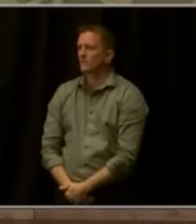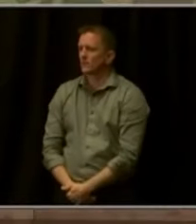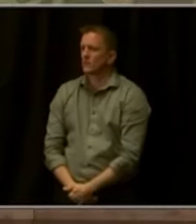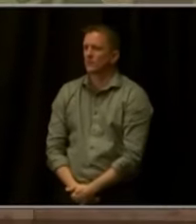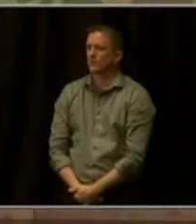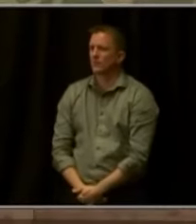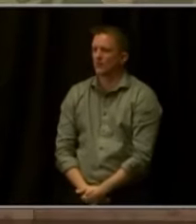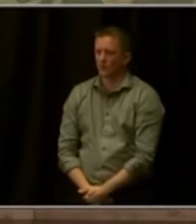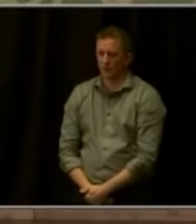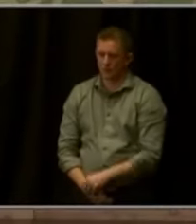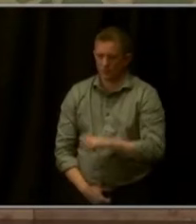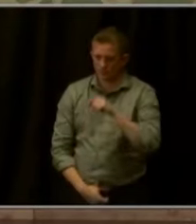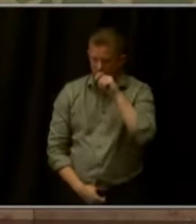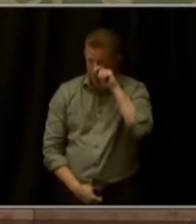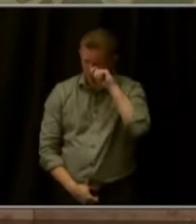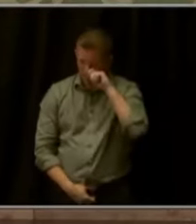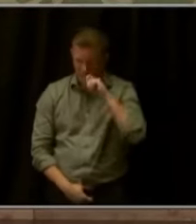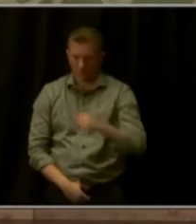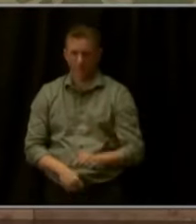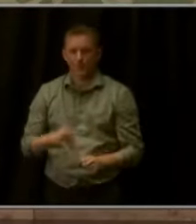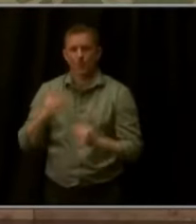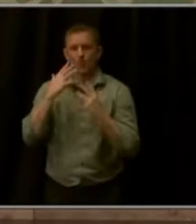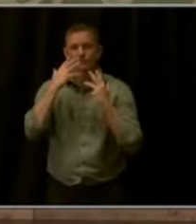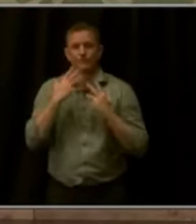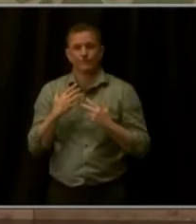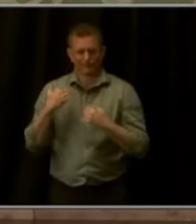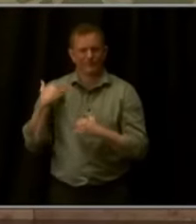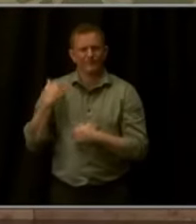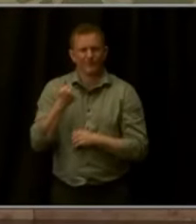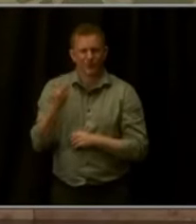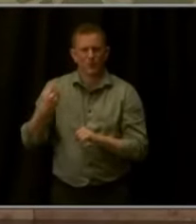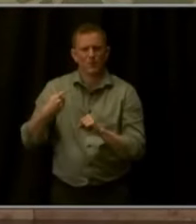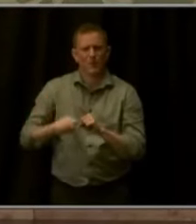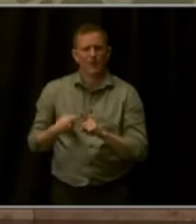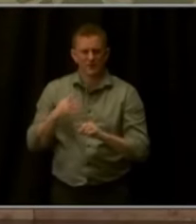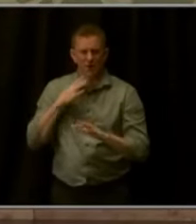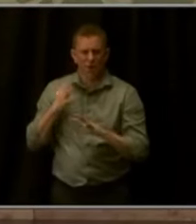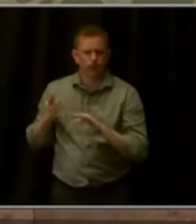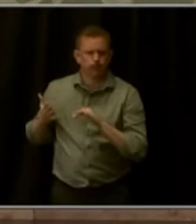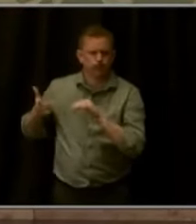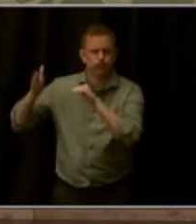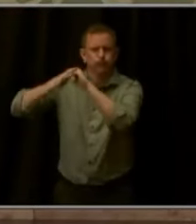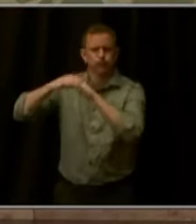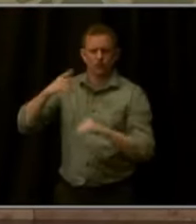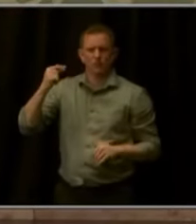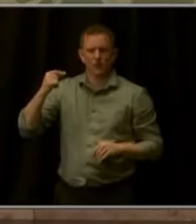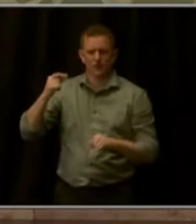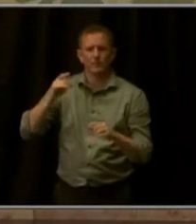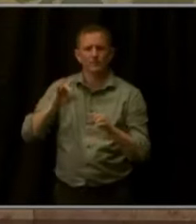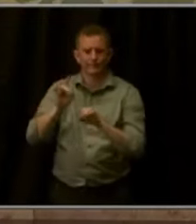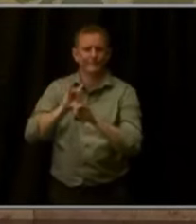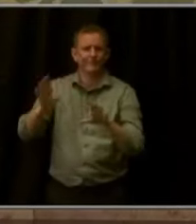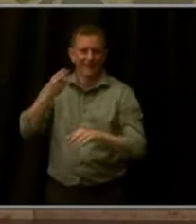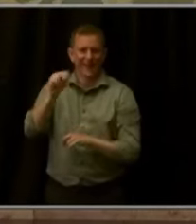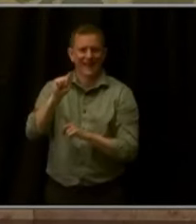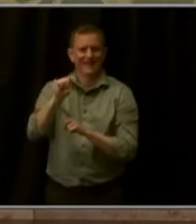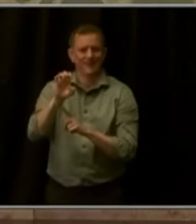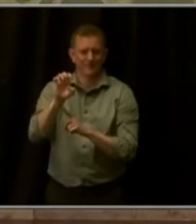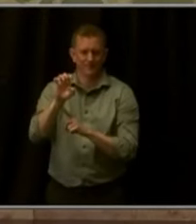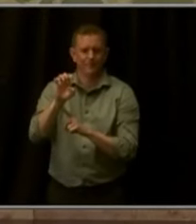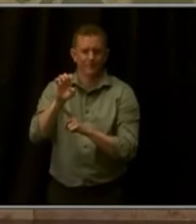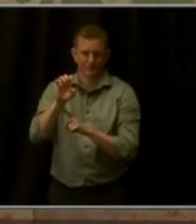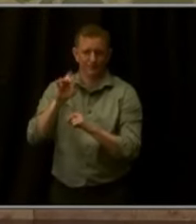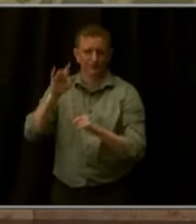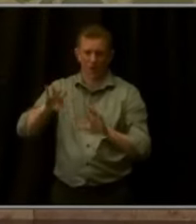Sadly, in the last few months, there's been a dramatic increase in horrific acts of hate across the world, including